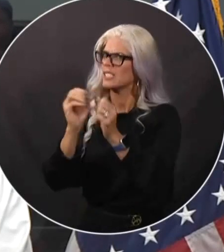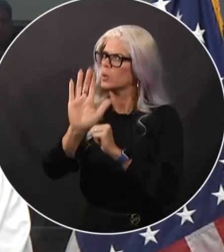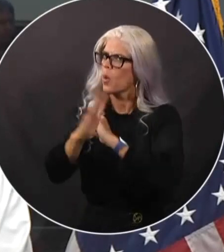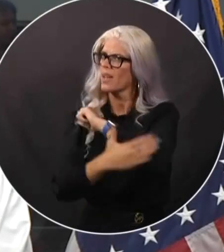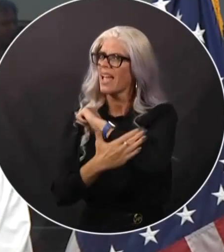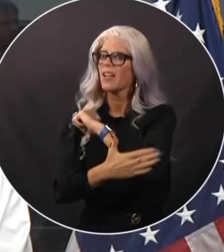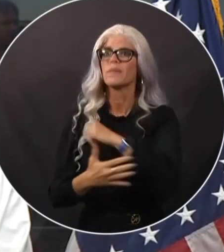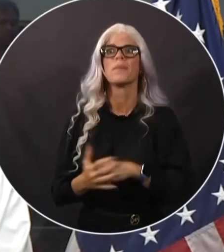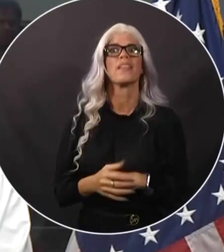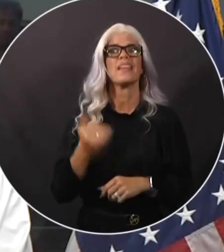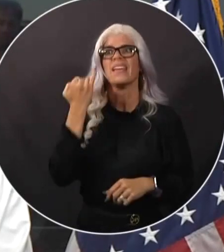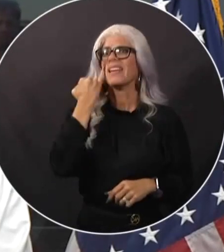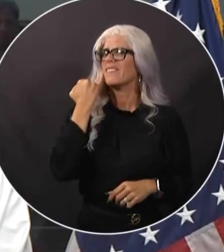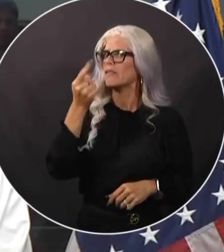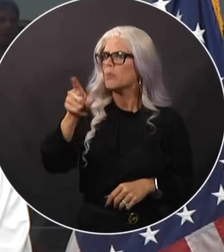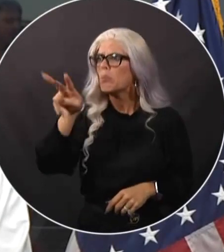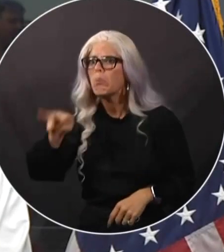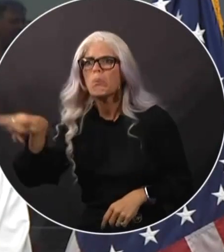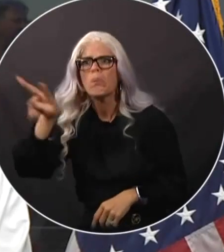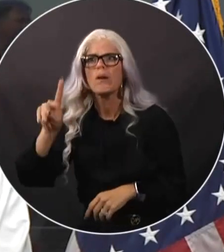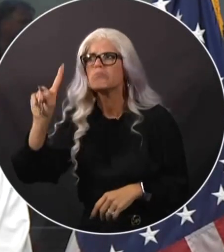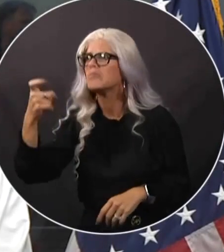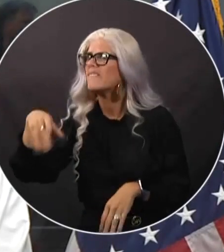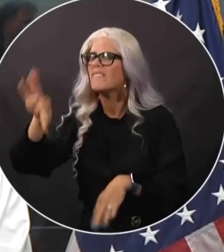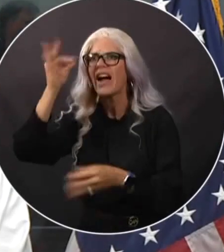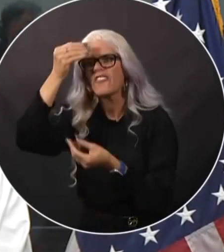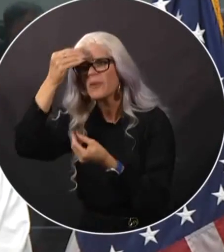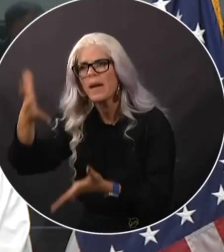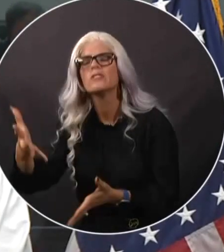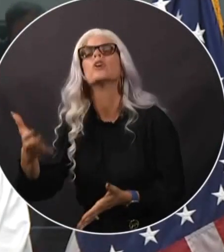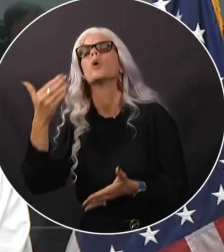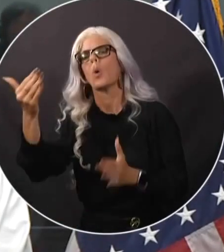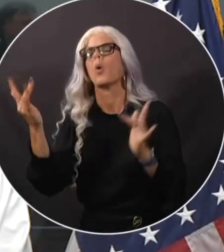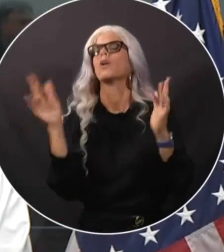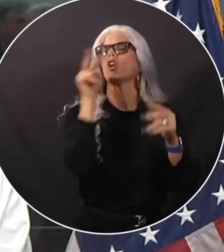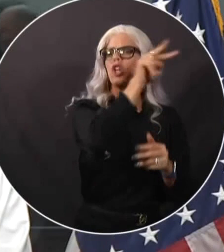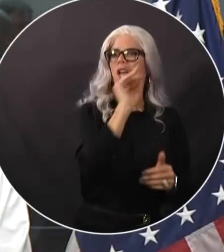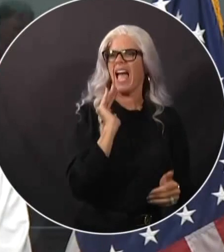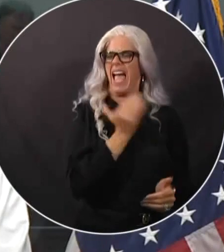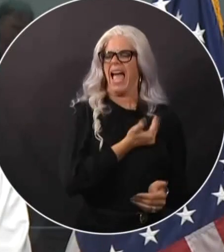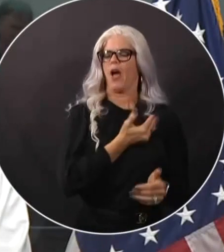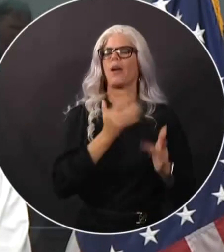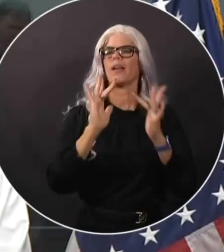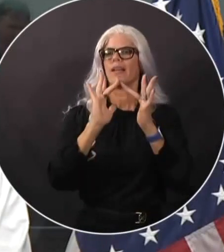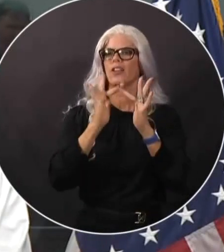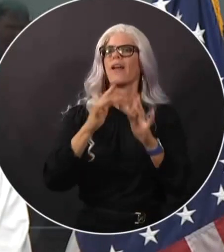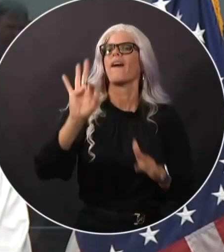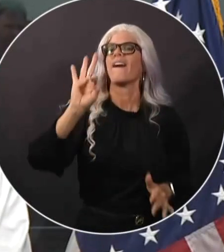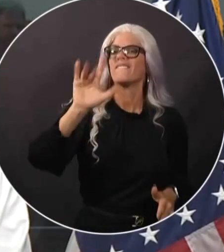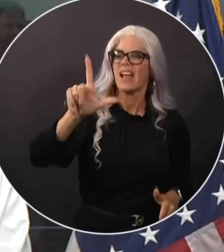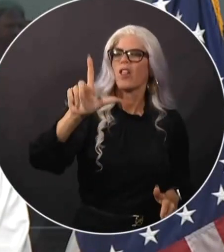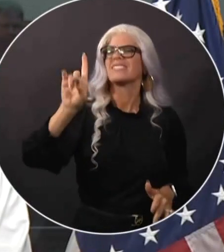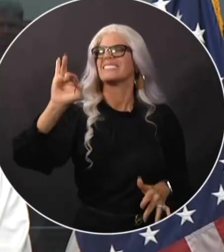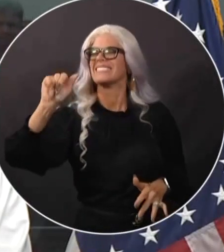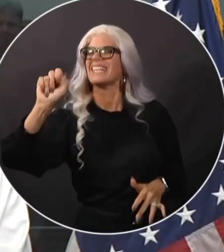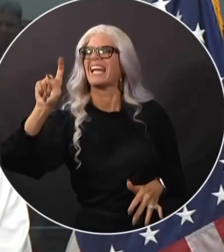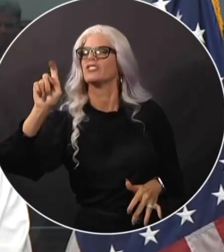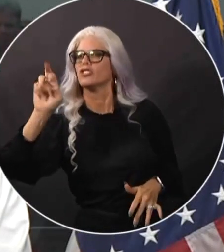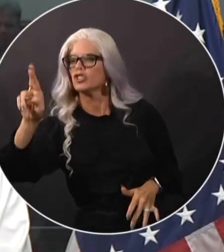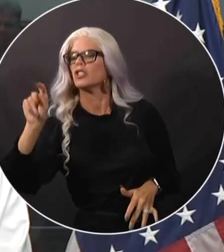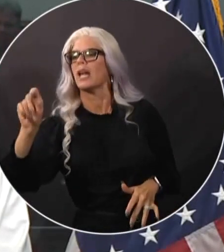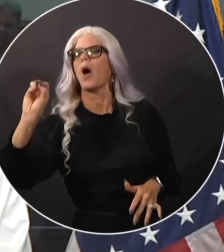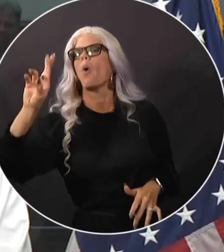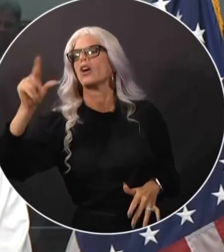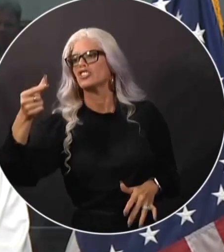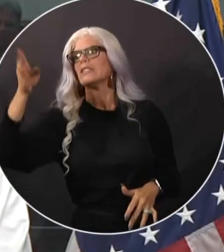there, they can go to our website at Florida disaster.org slash plan prepare. At this point in time,